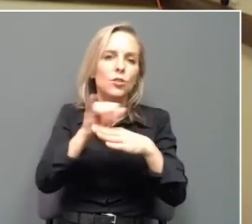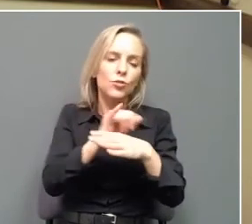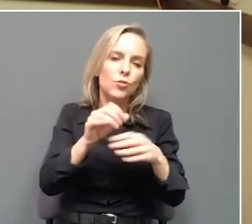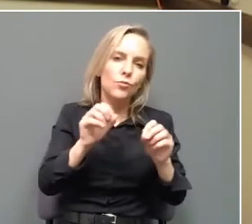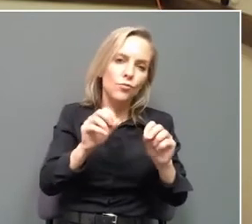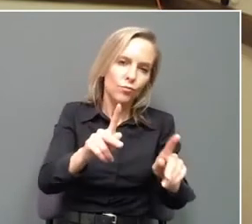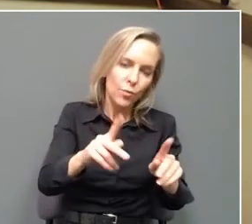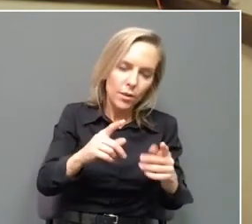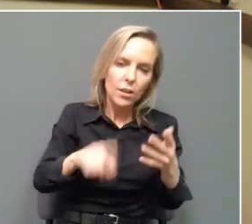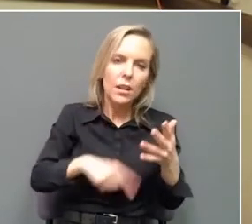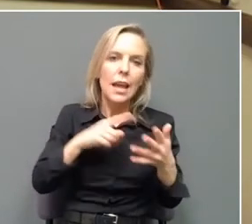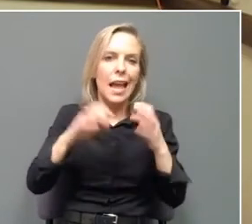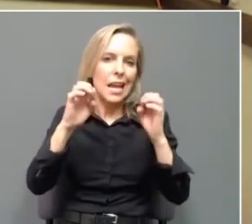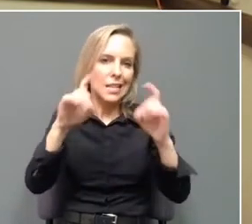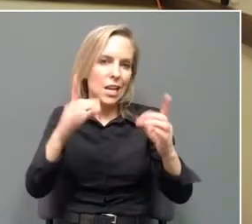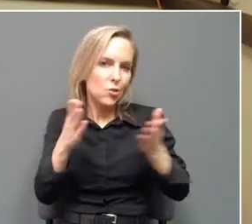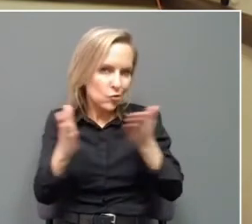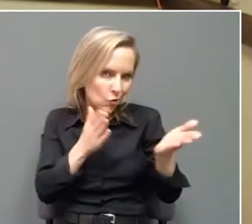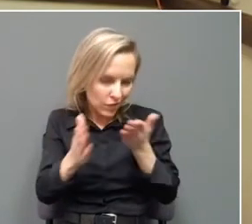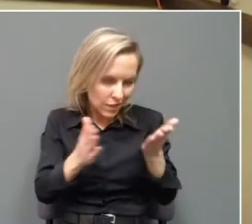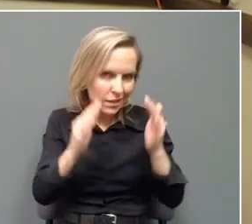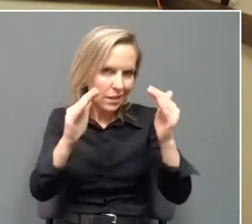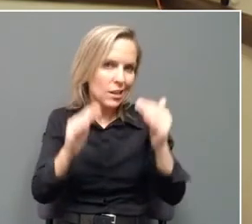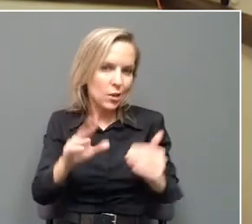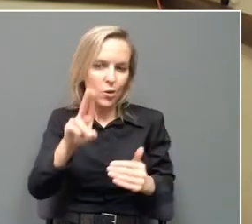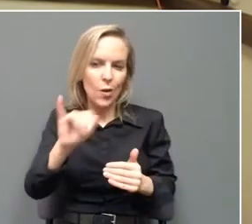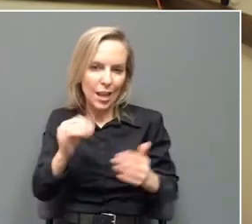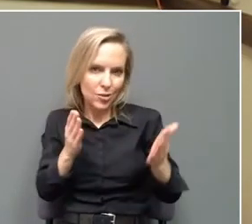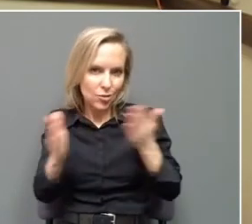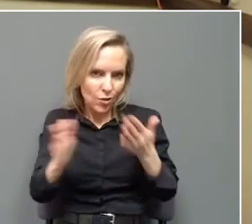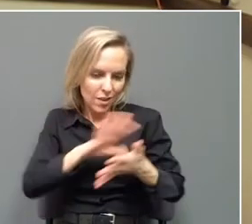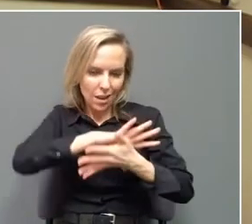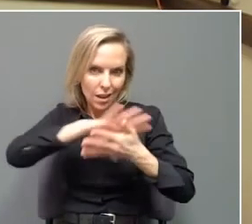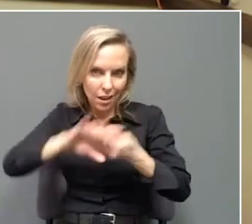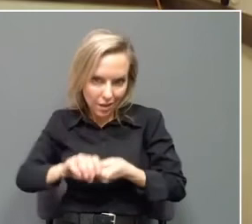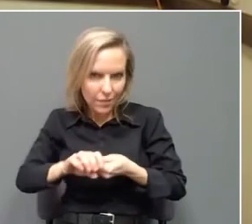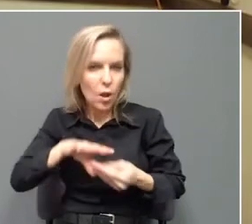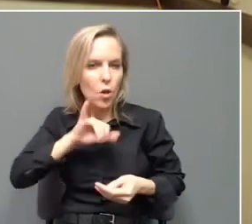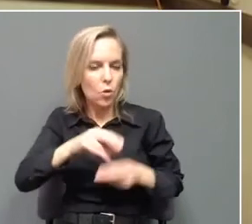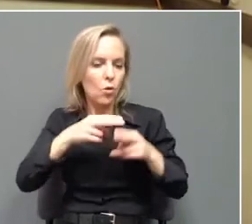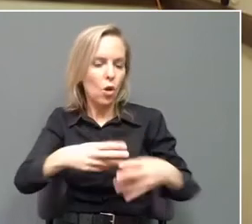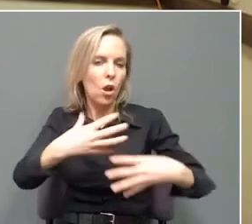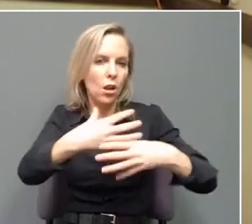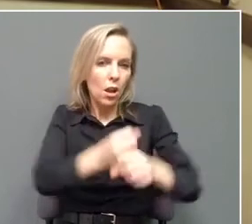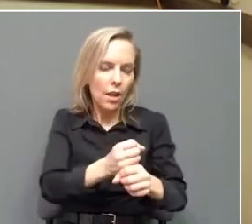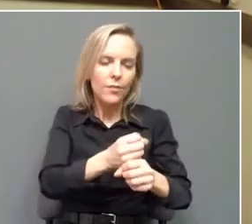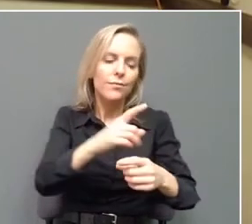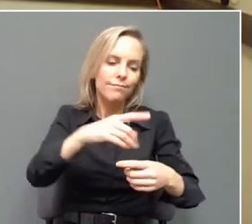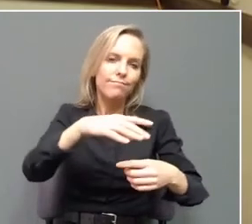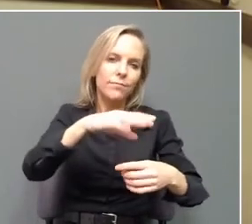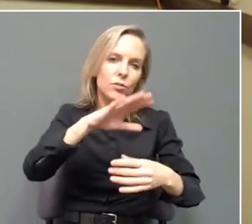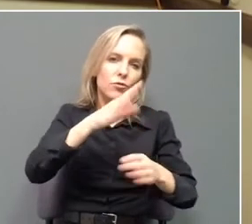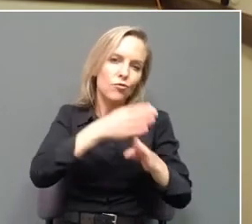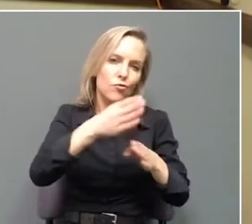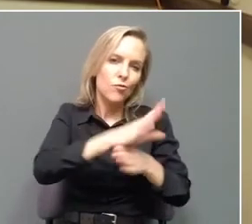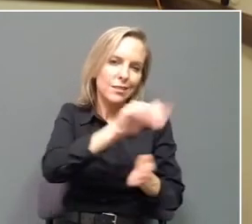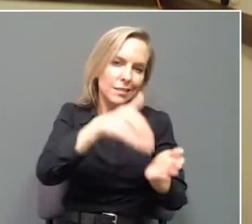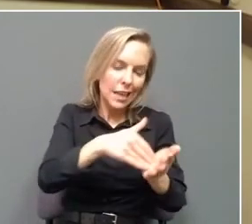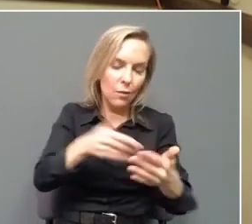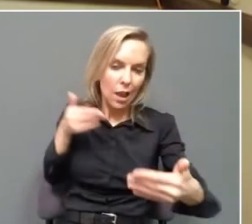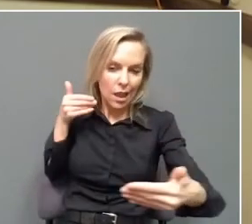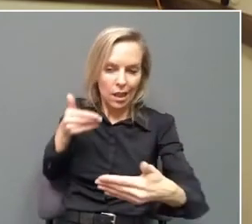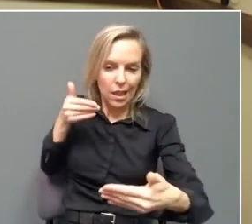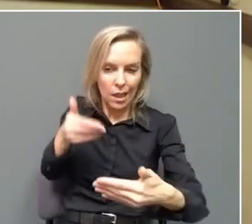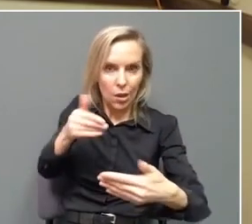services, as well as UI services in these comprehensive career centers. So as we get closer to the opening, we will give you